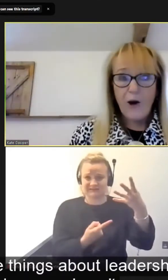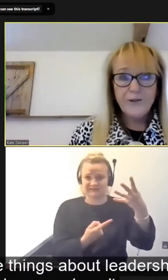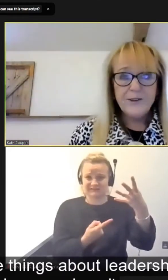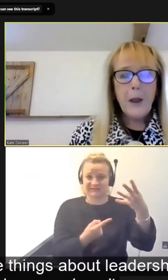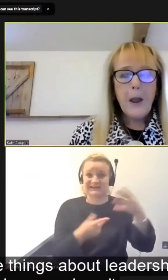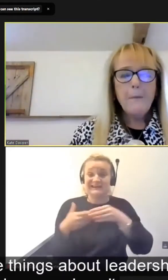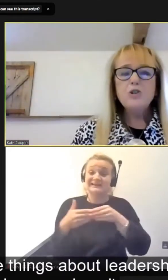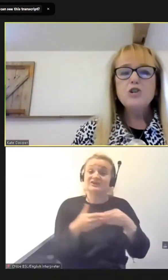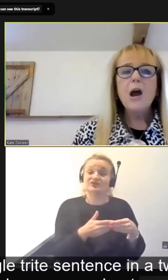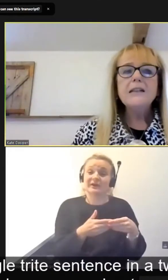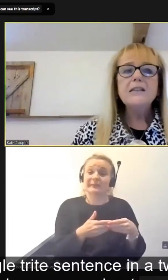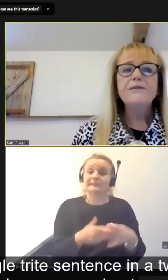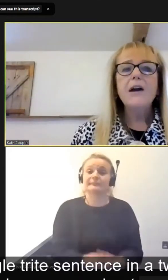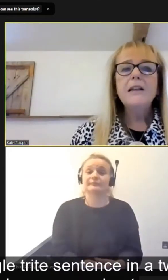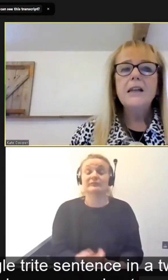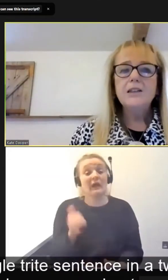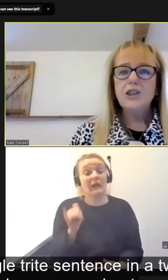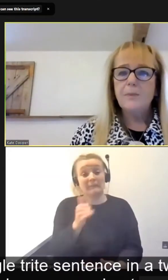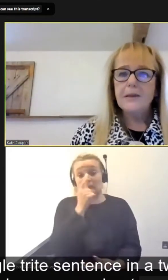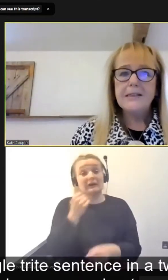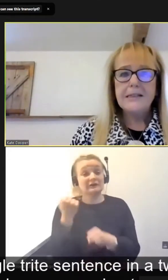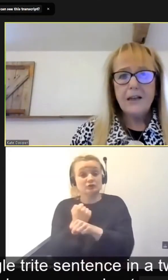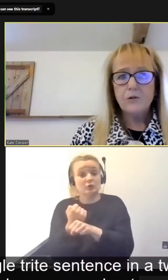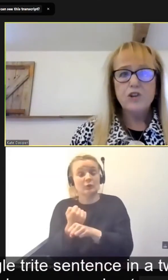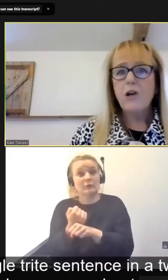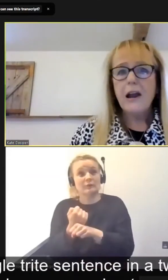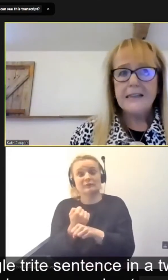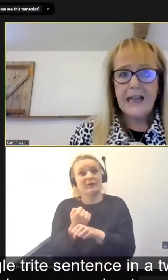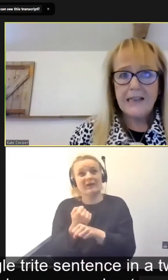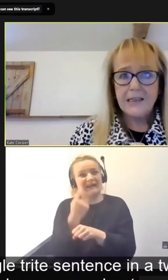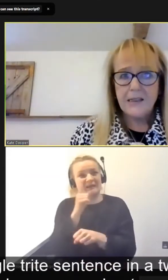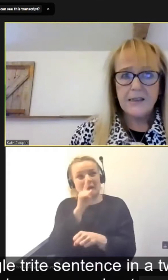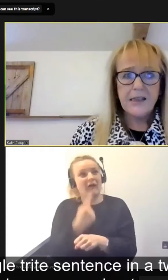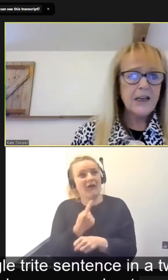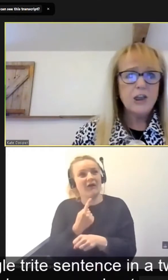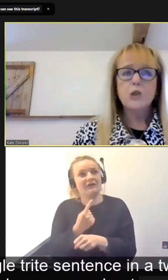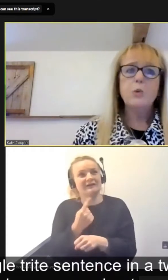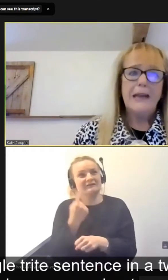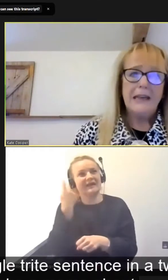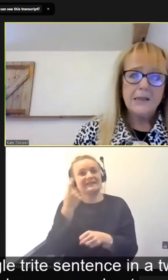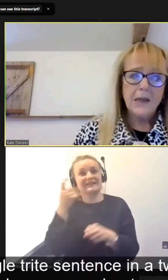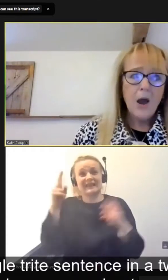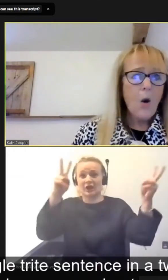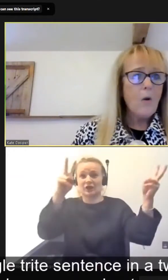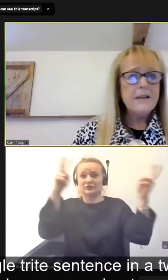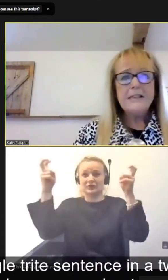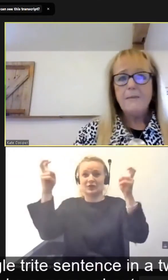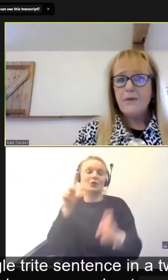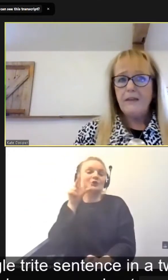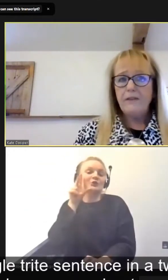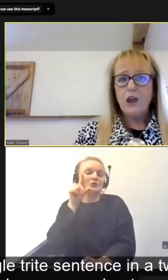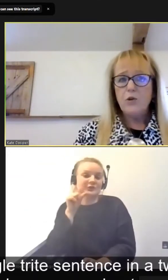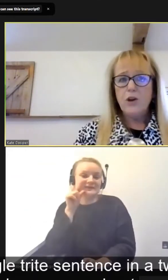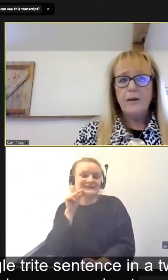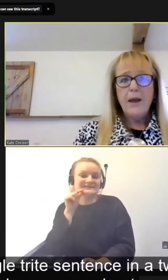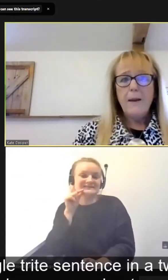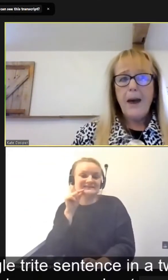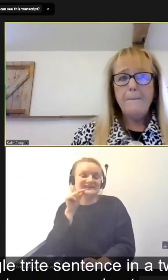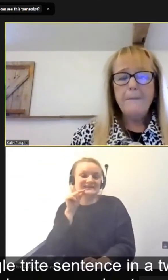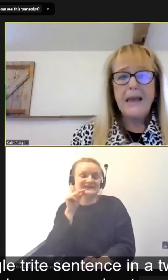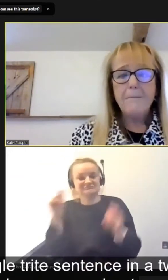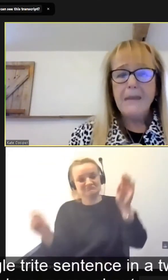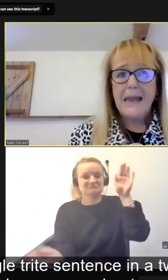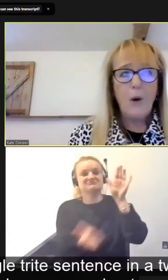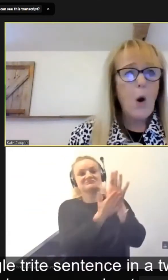because I can't, but try and define leadership in a single trite sentence in a tweet or in something that you can